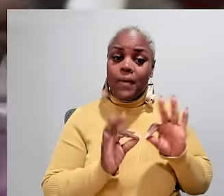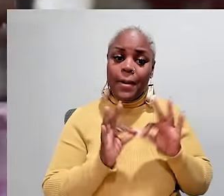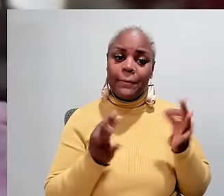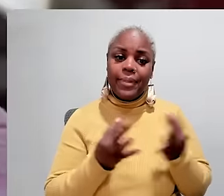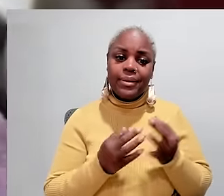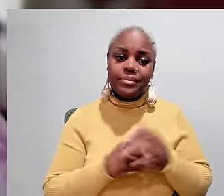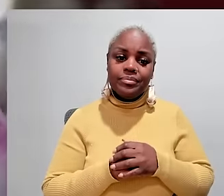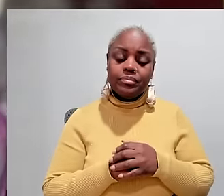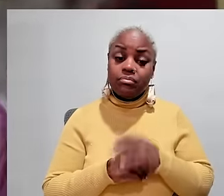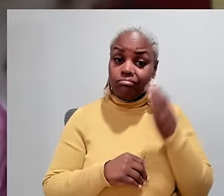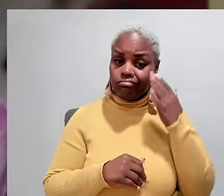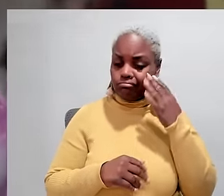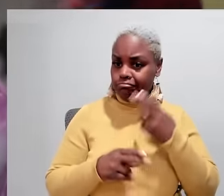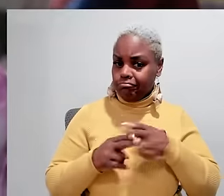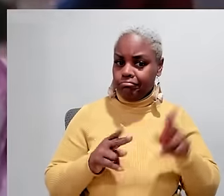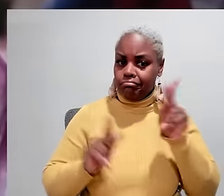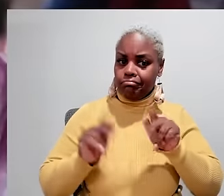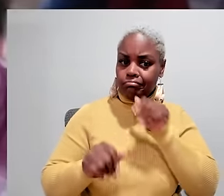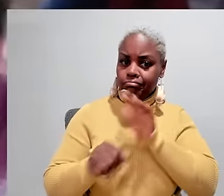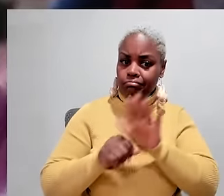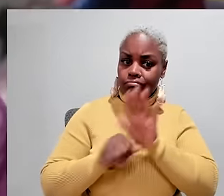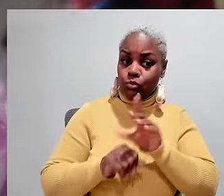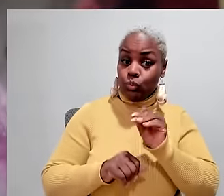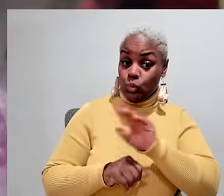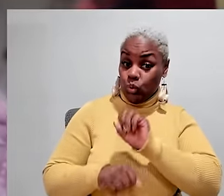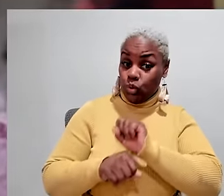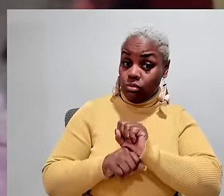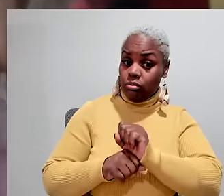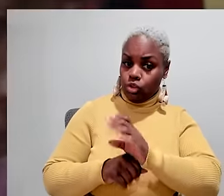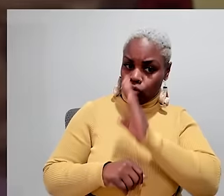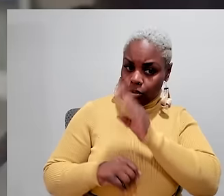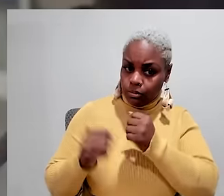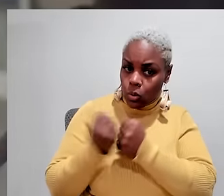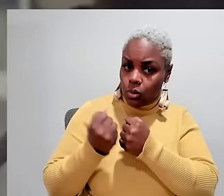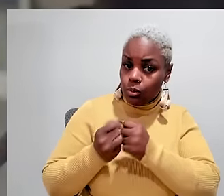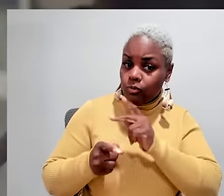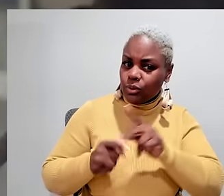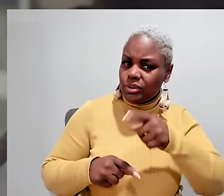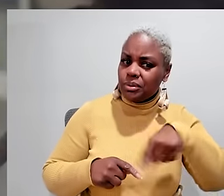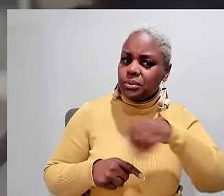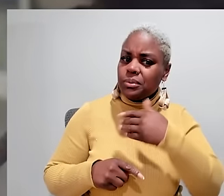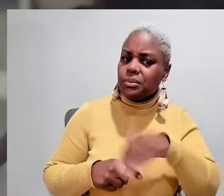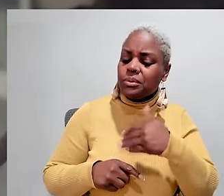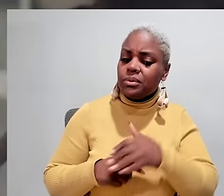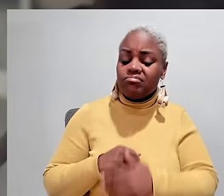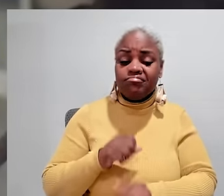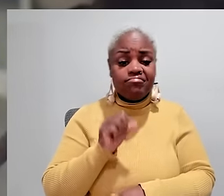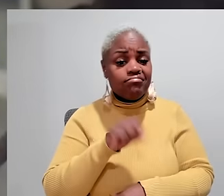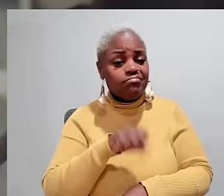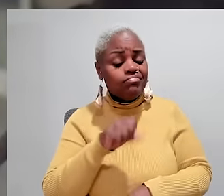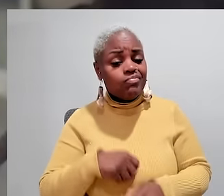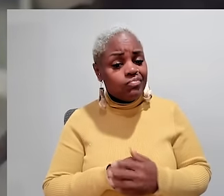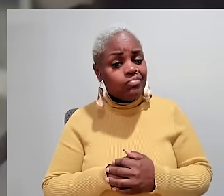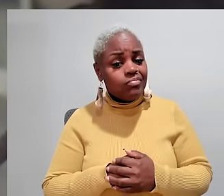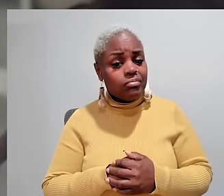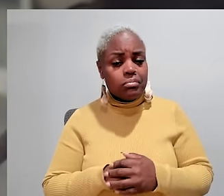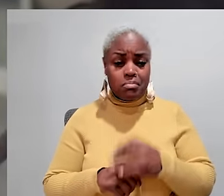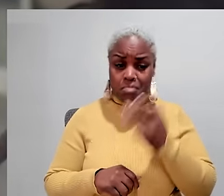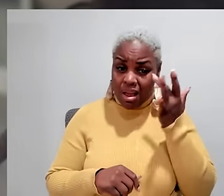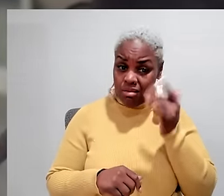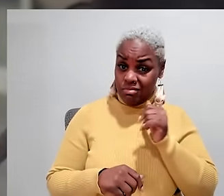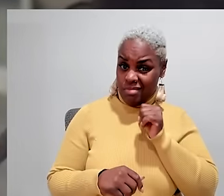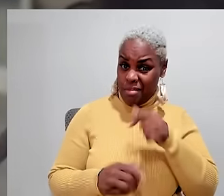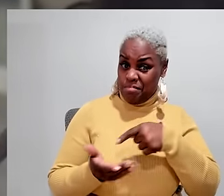pay still has to hold a second job to support her family there's a shortage of people who do the work you do direct